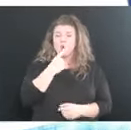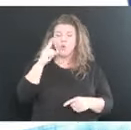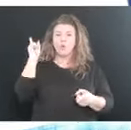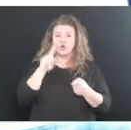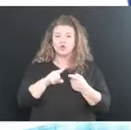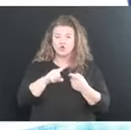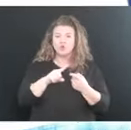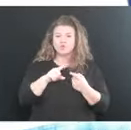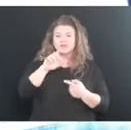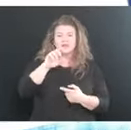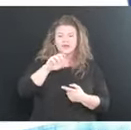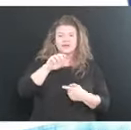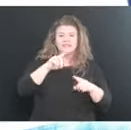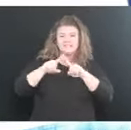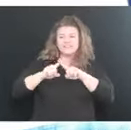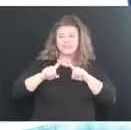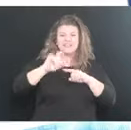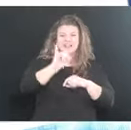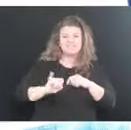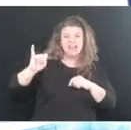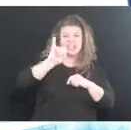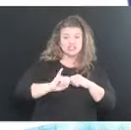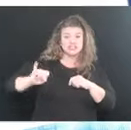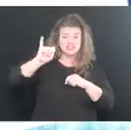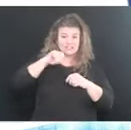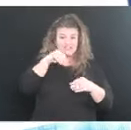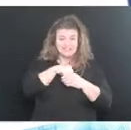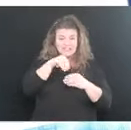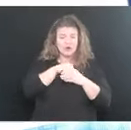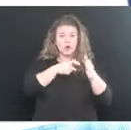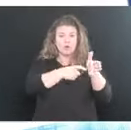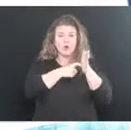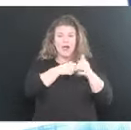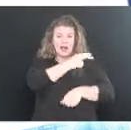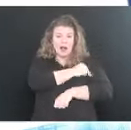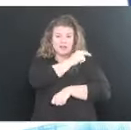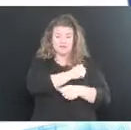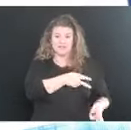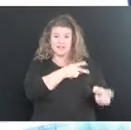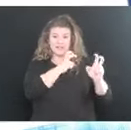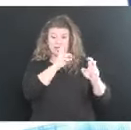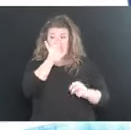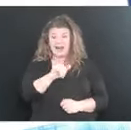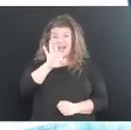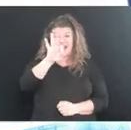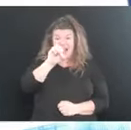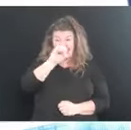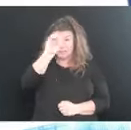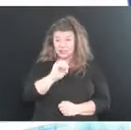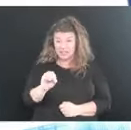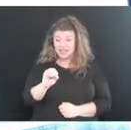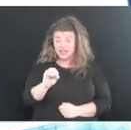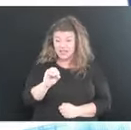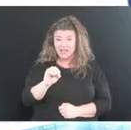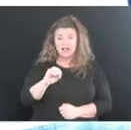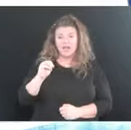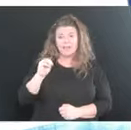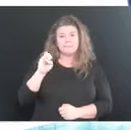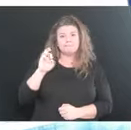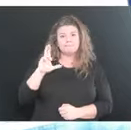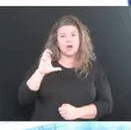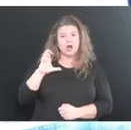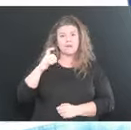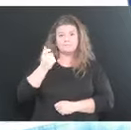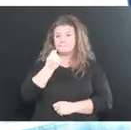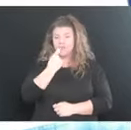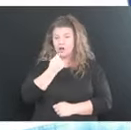symptomatic infection requiring hospitalization by 90%. The Merck pill reduced